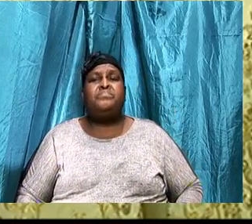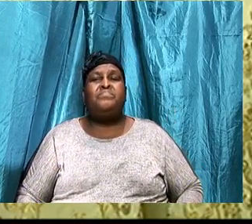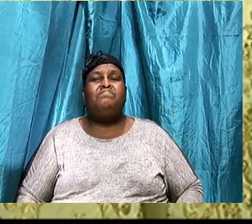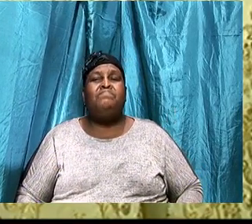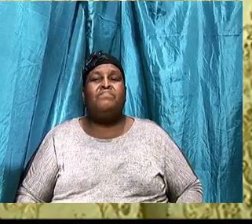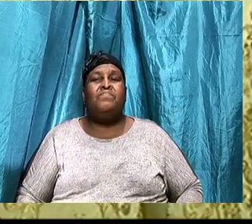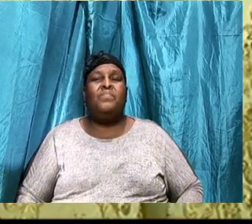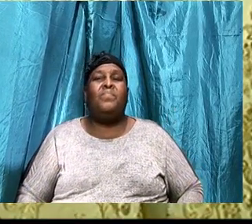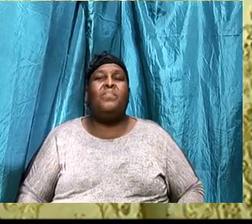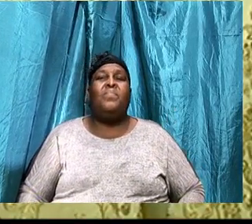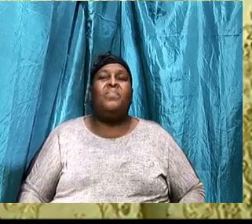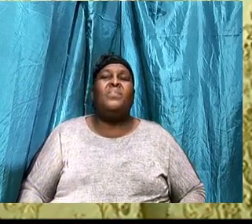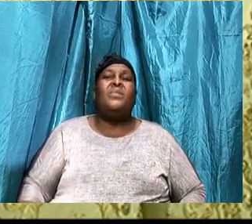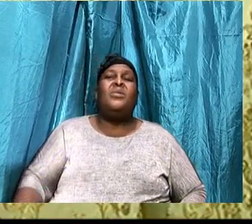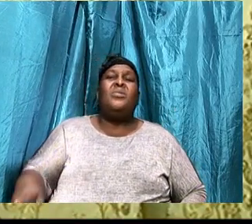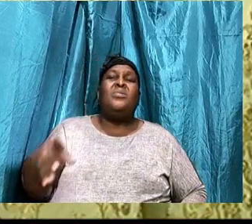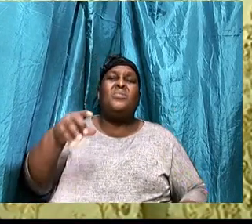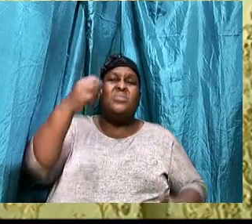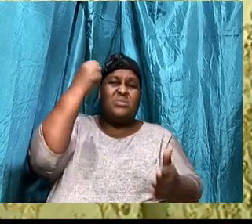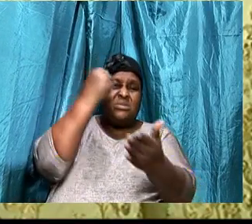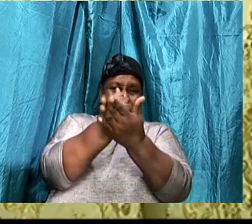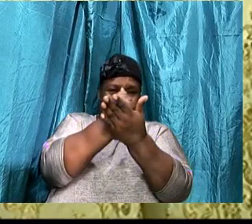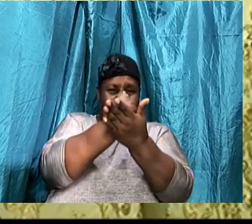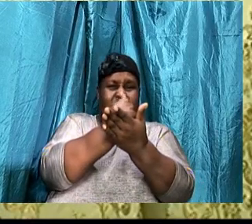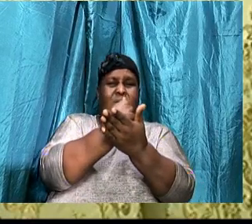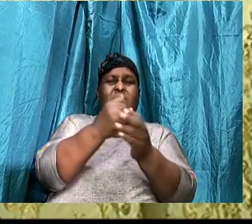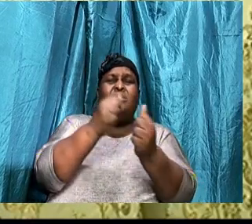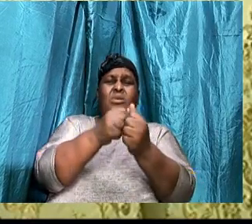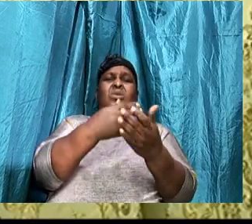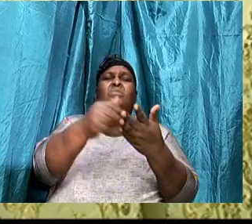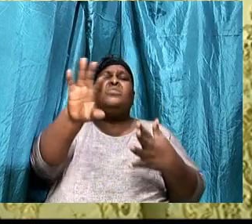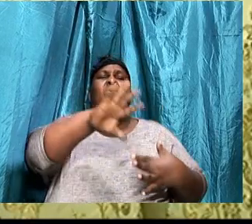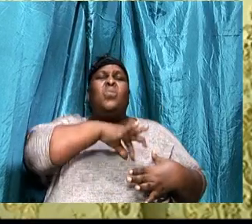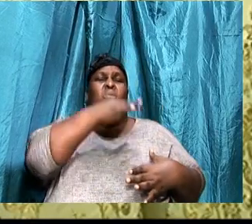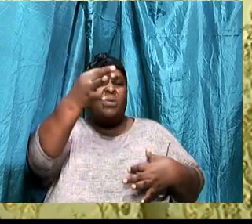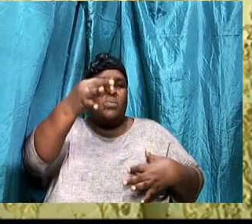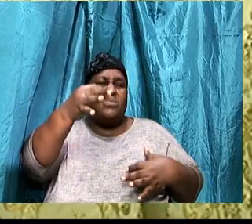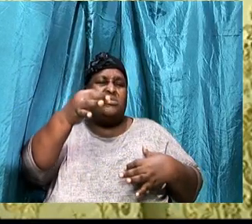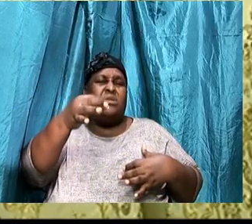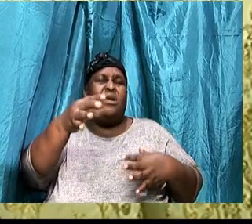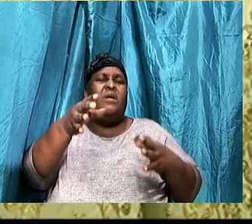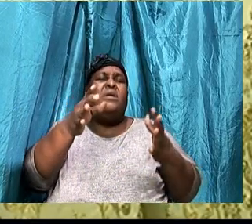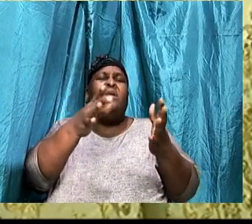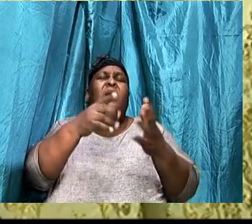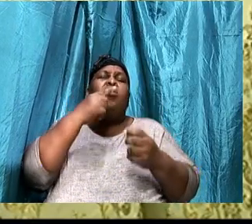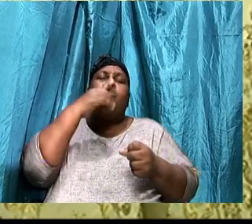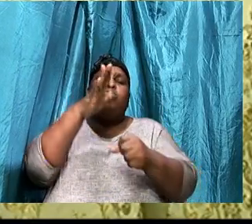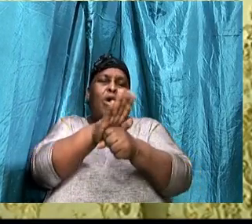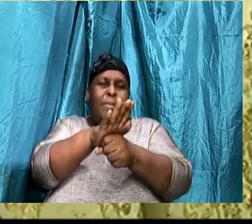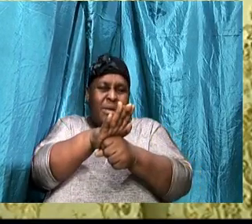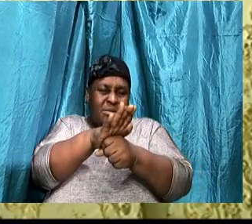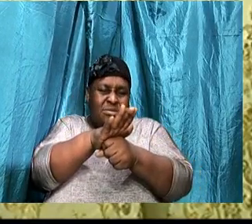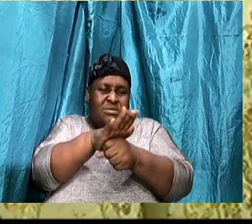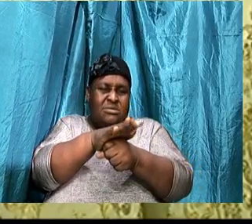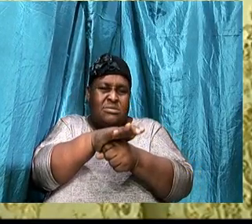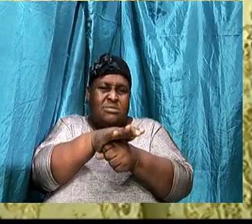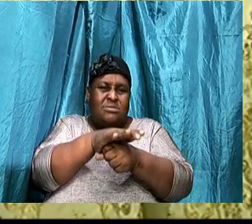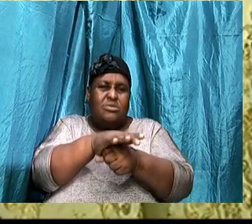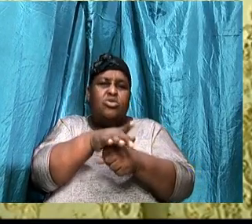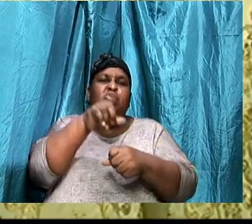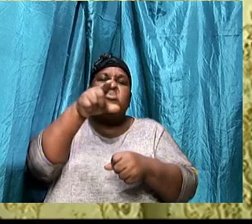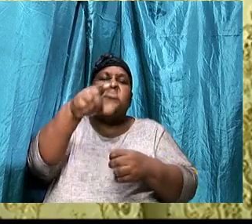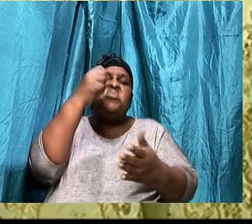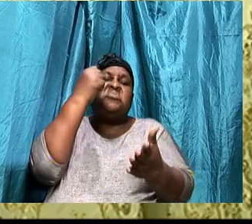sealed, Mighty God, With the Holy Ghost, Of Jesus, Of promise, Hallelujah, You are